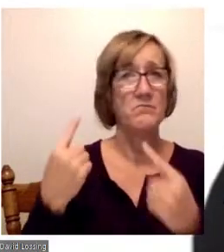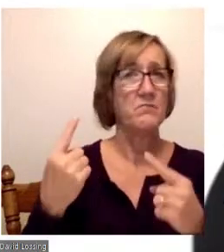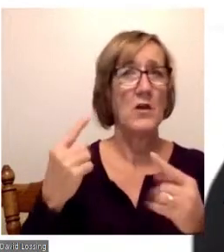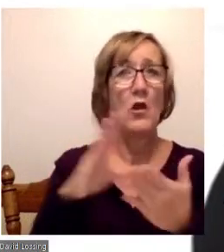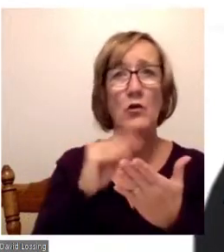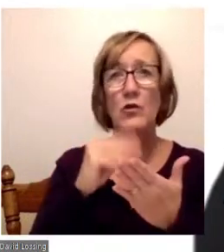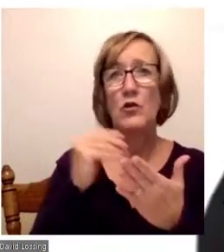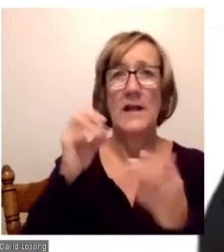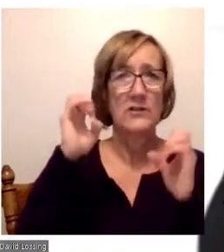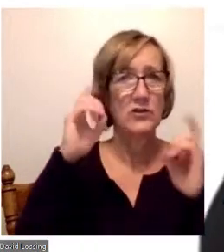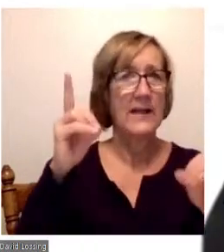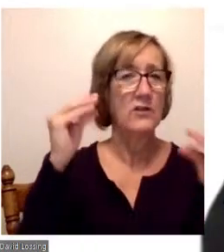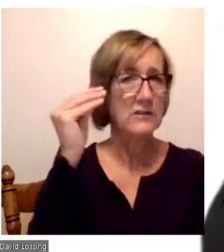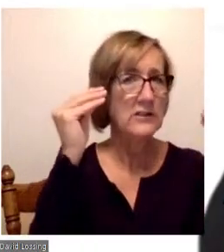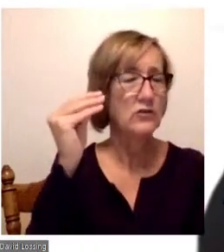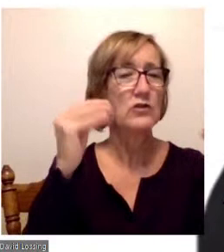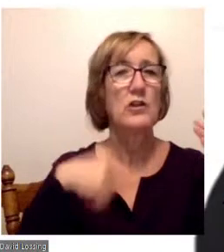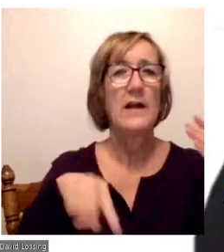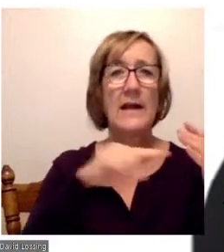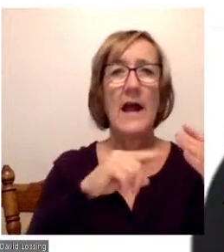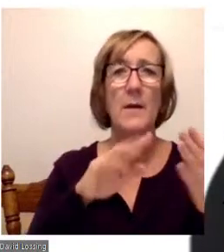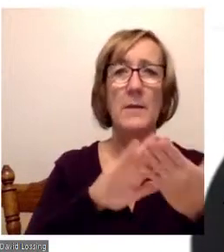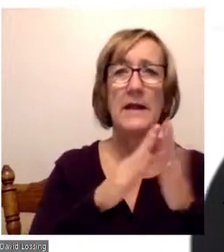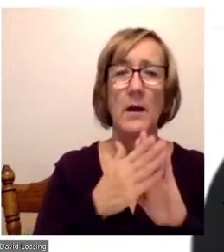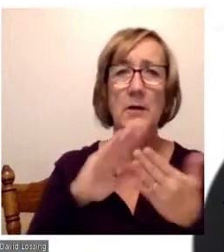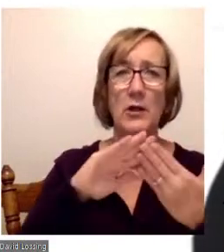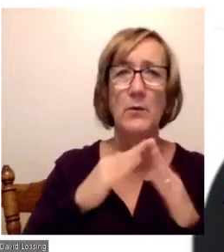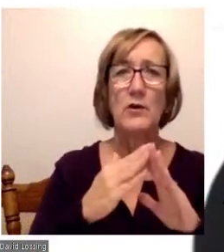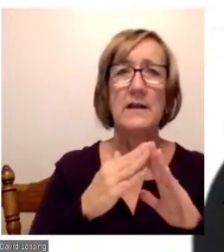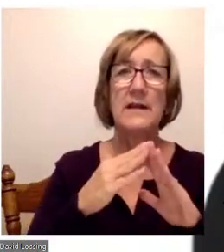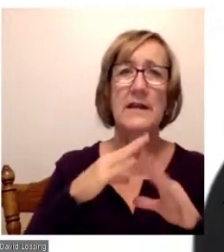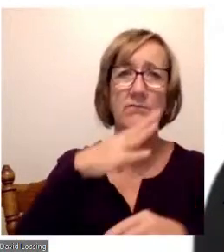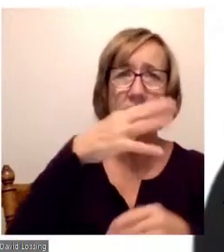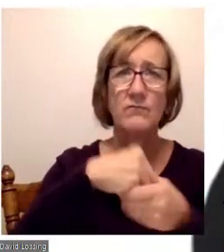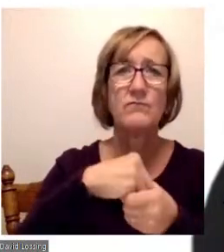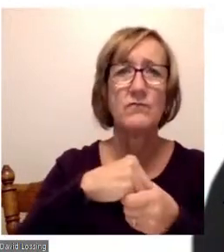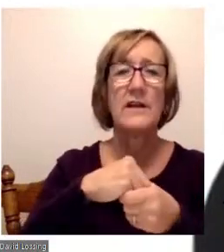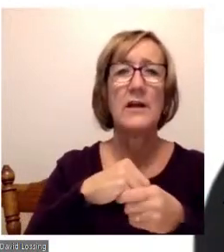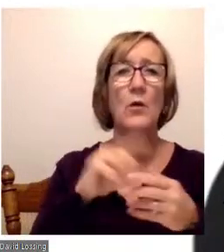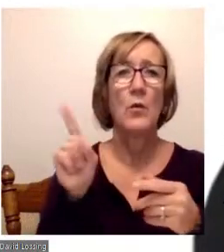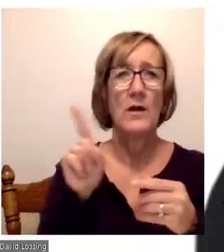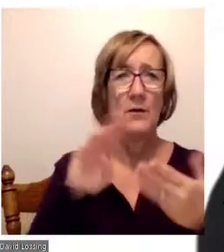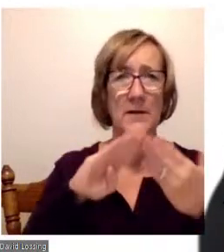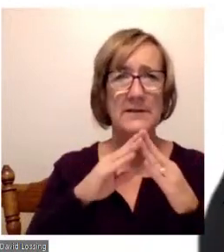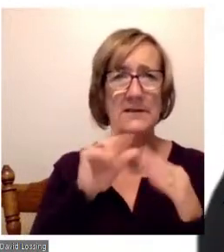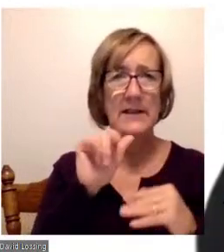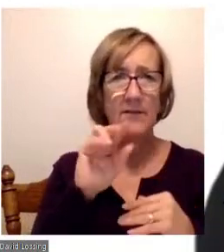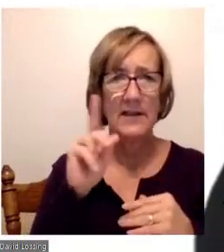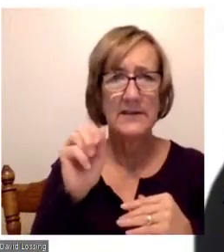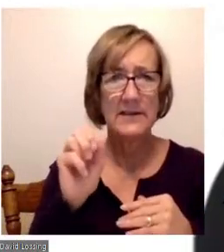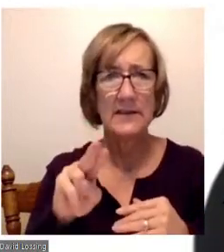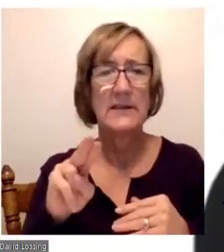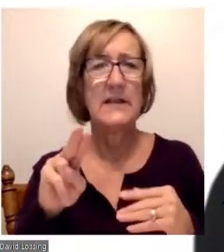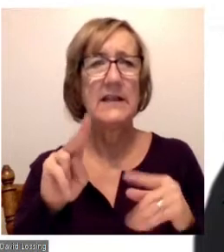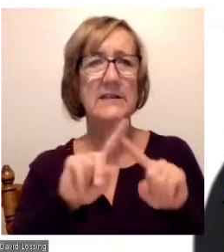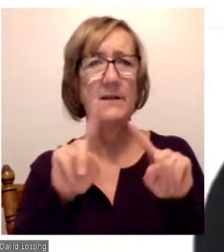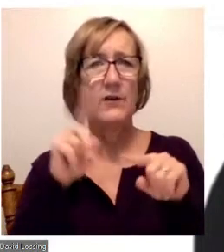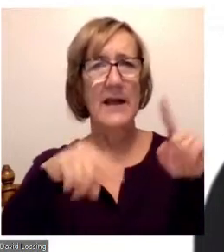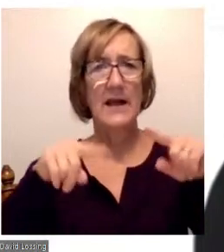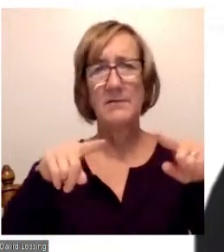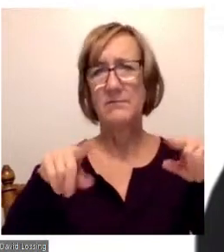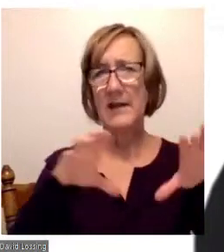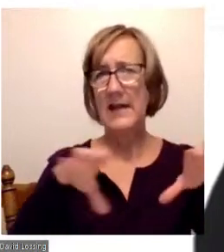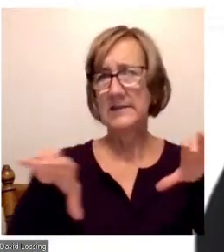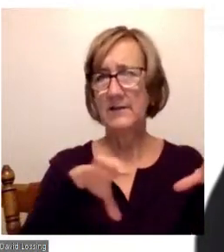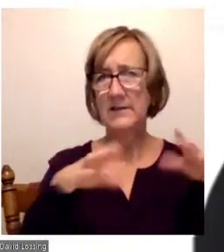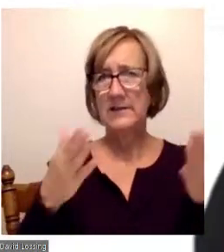educator. I've become a community expert through my service to the City of Linden and the MML and through various activities here in Genesee